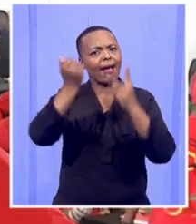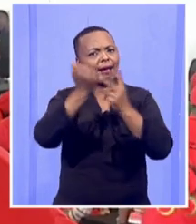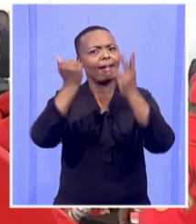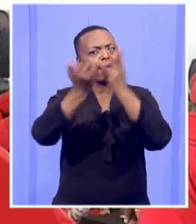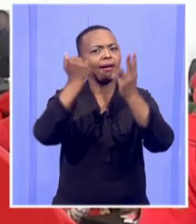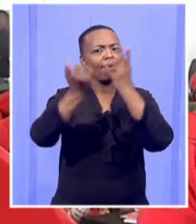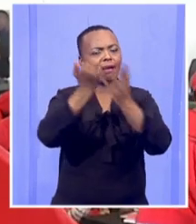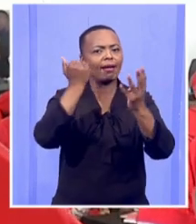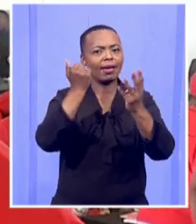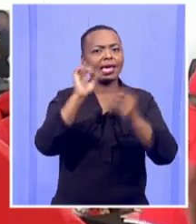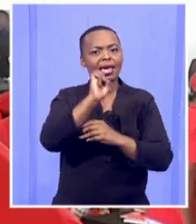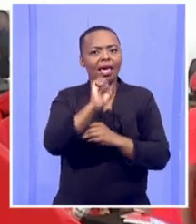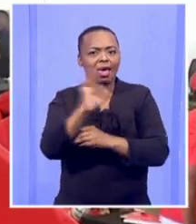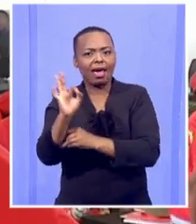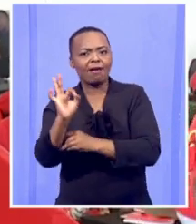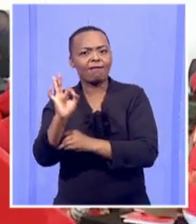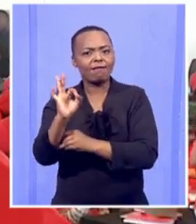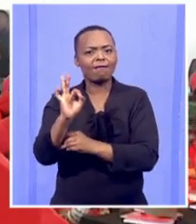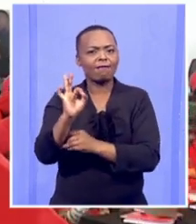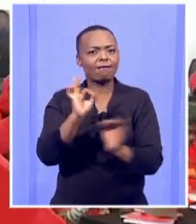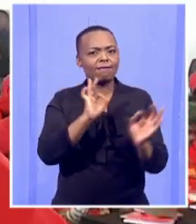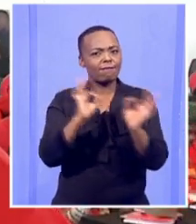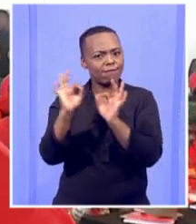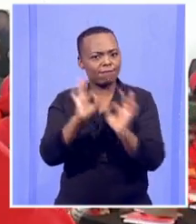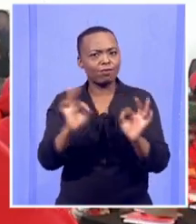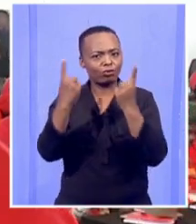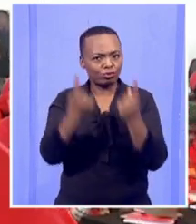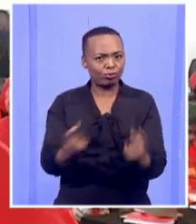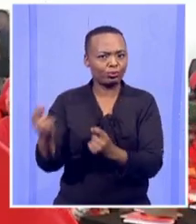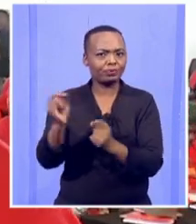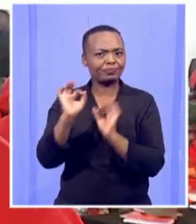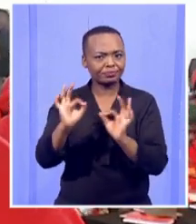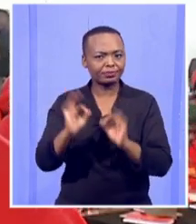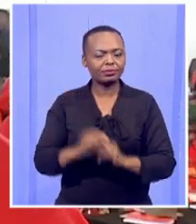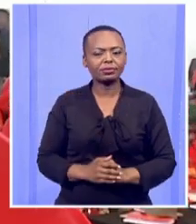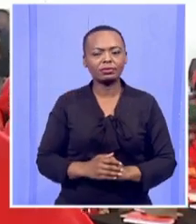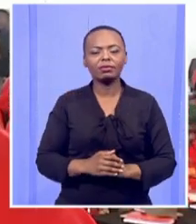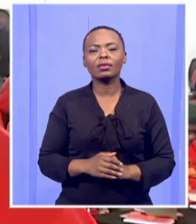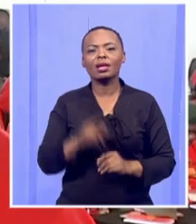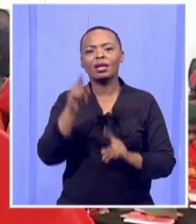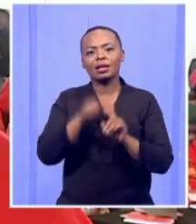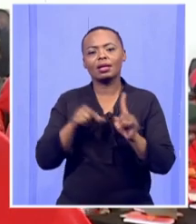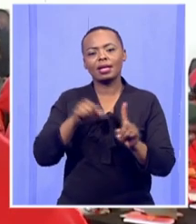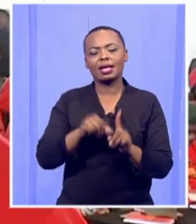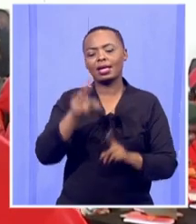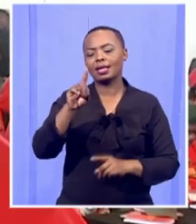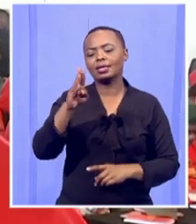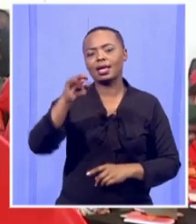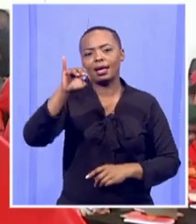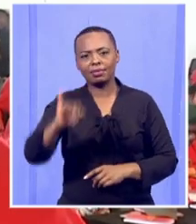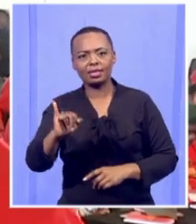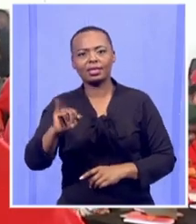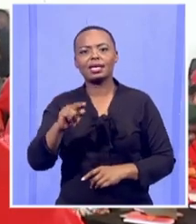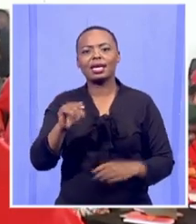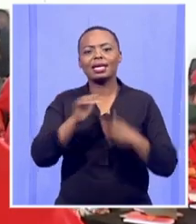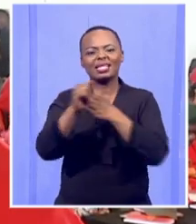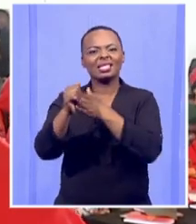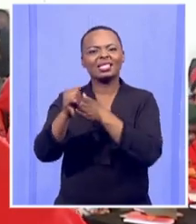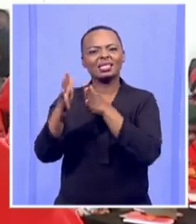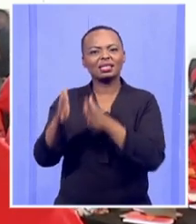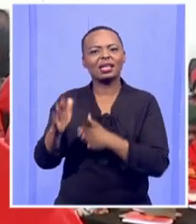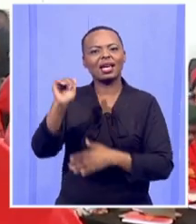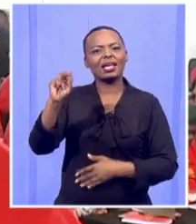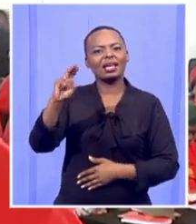when we manage to score. For instance, first letter, where the leadership of ANC